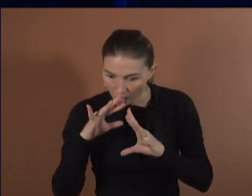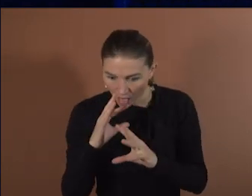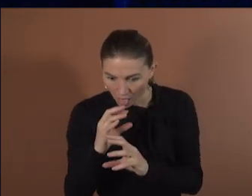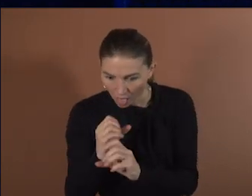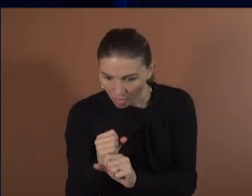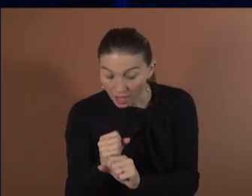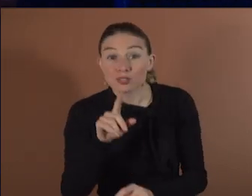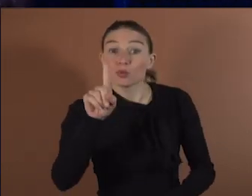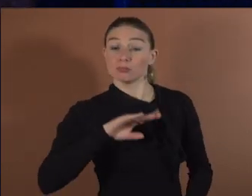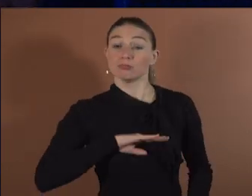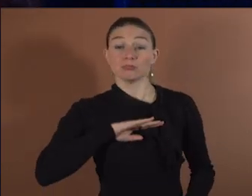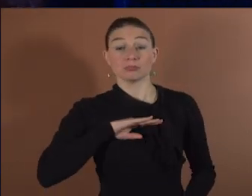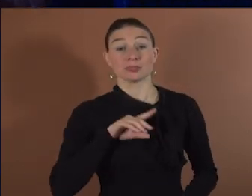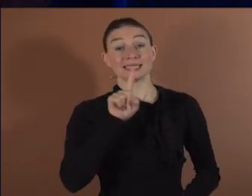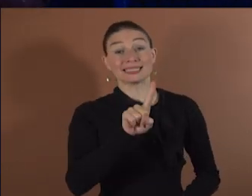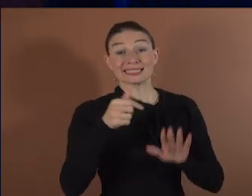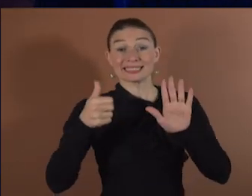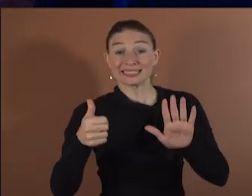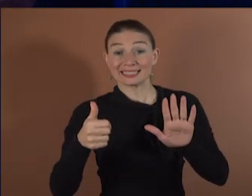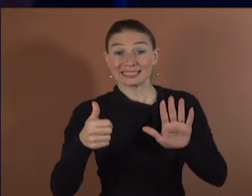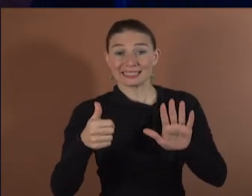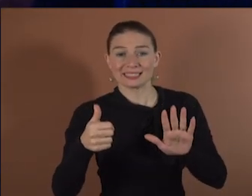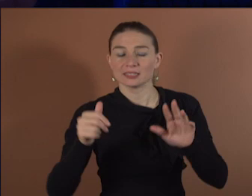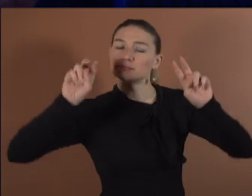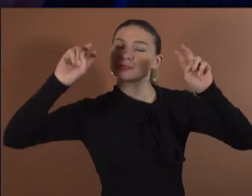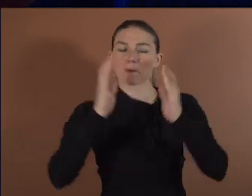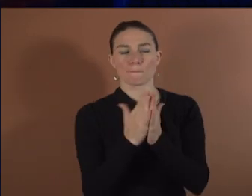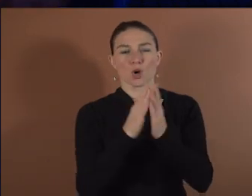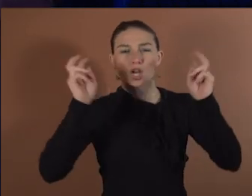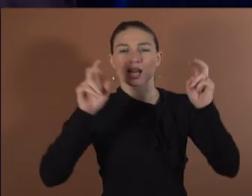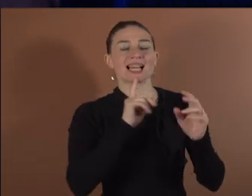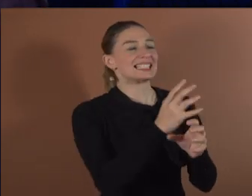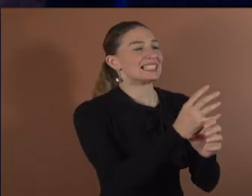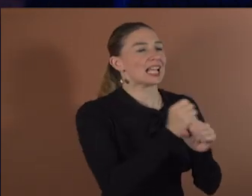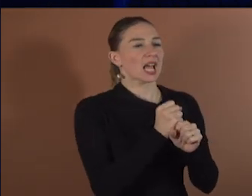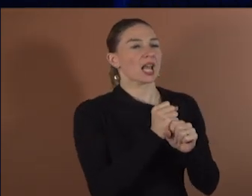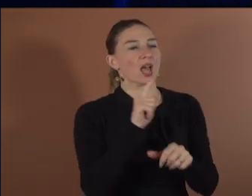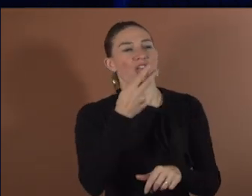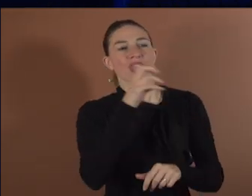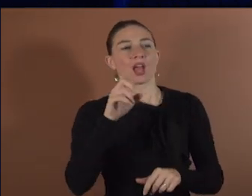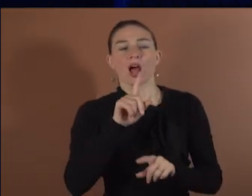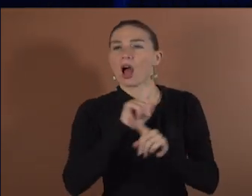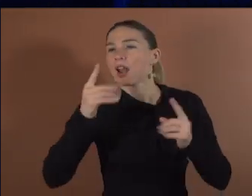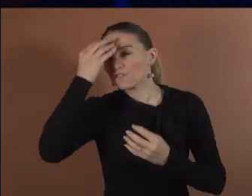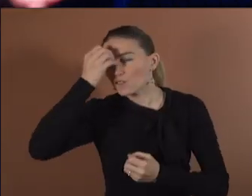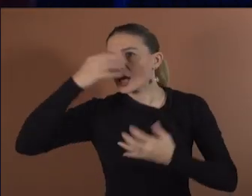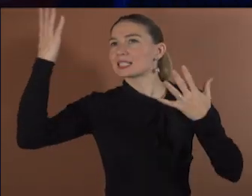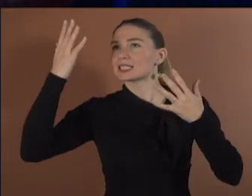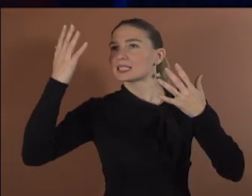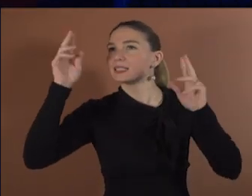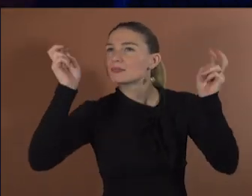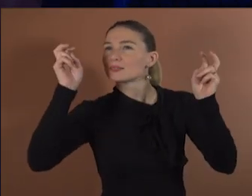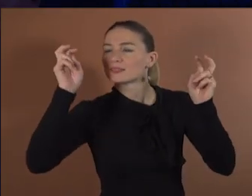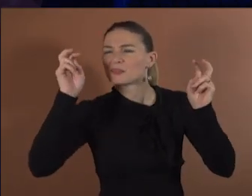the age of 16 was the book Denken, Lernen, Vergessen, and that drove my peers crazy because I talked all the time about neurons